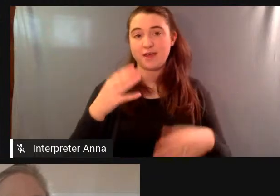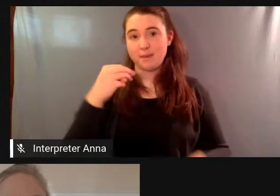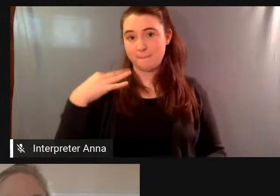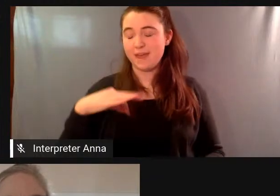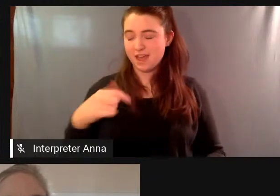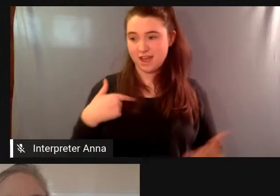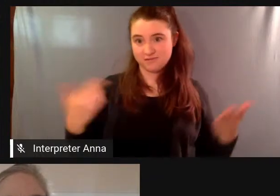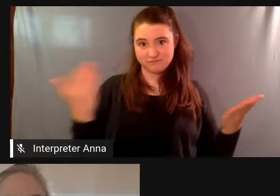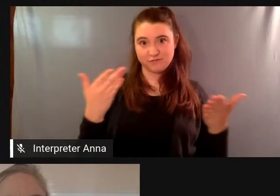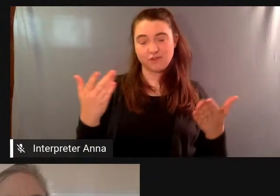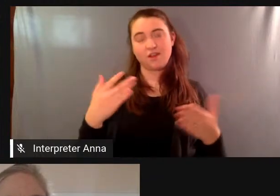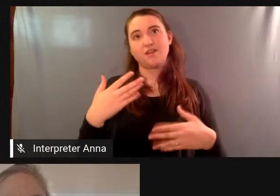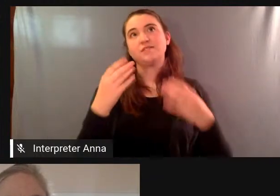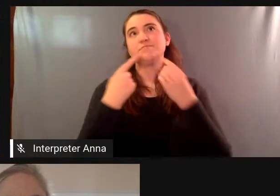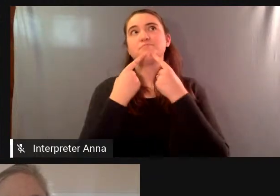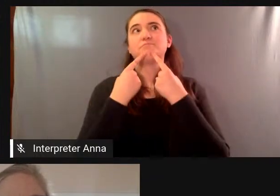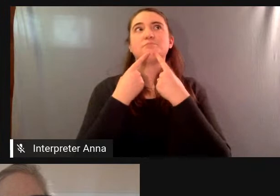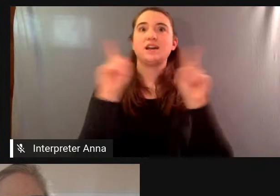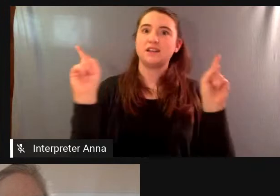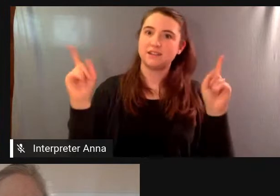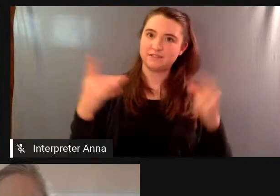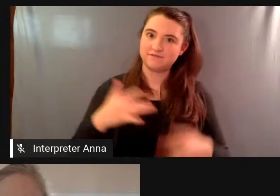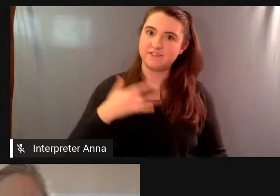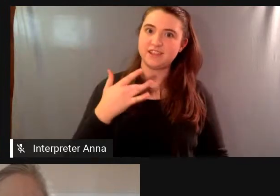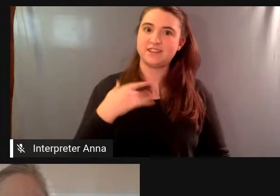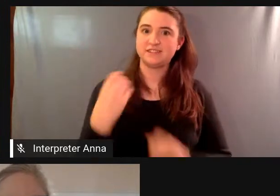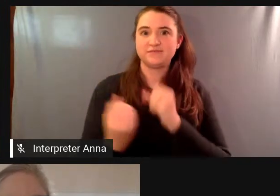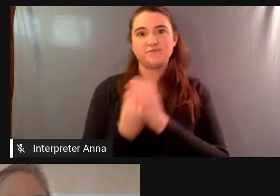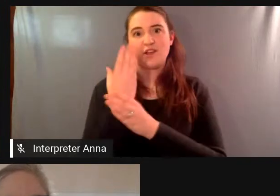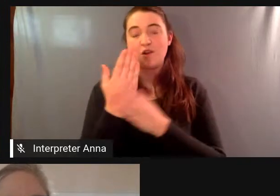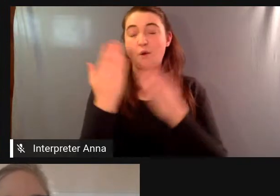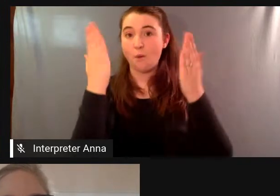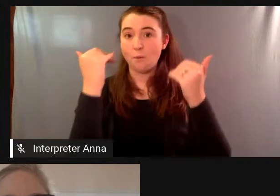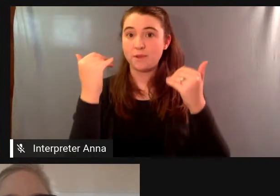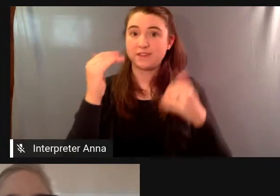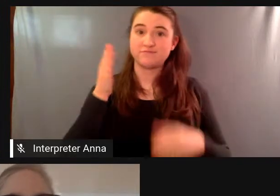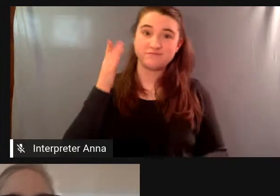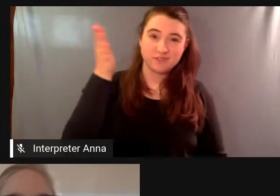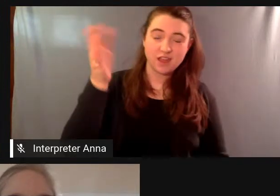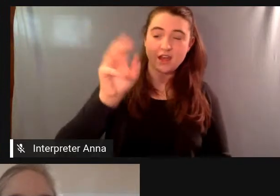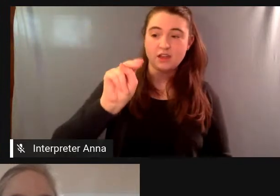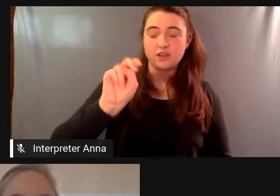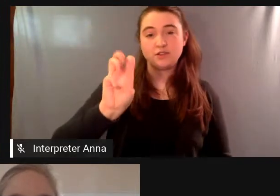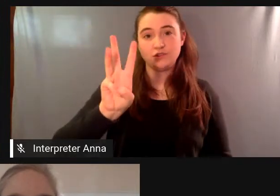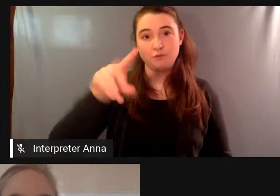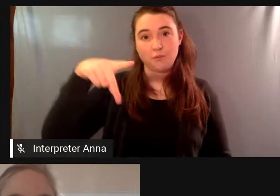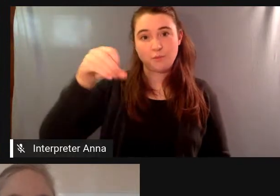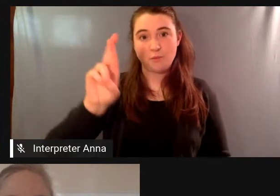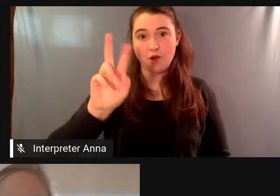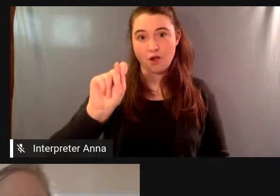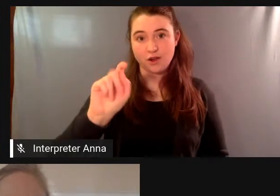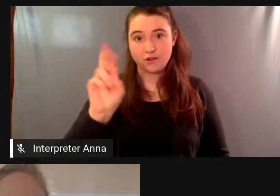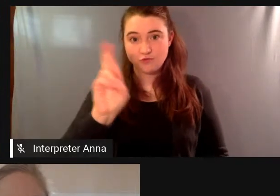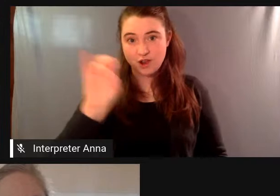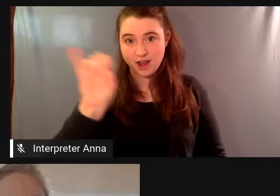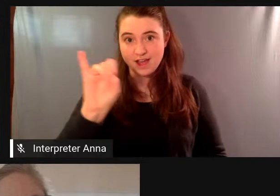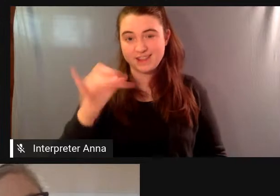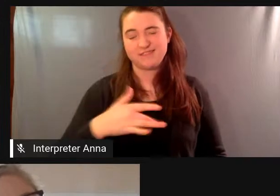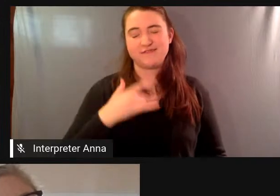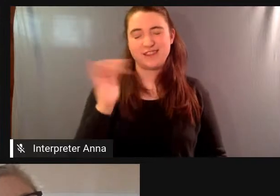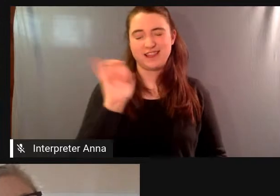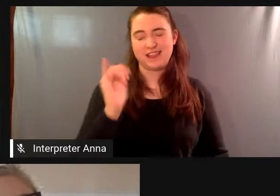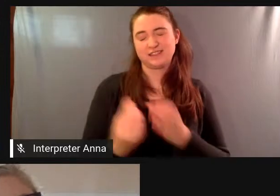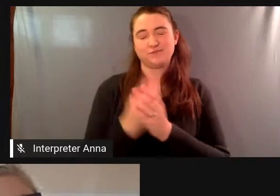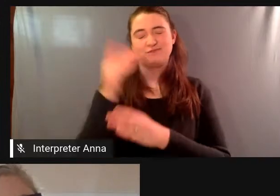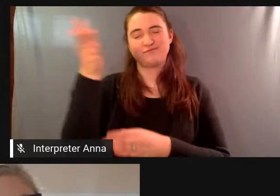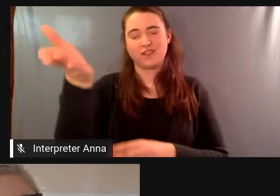further along in newport rhode island over the past several years under our parent organization the points north institute we've developed a suite of artist programs that are